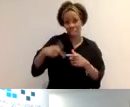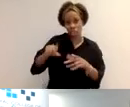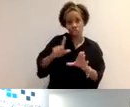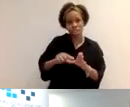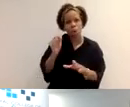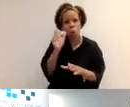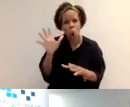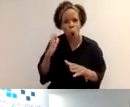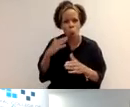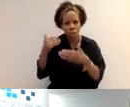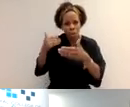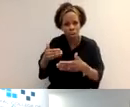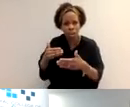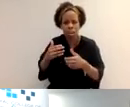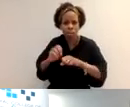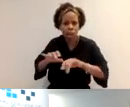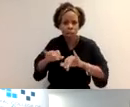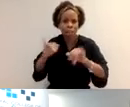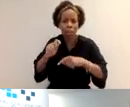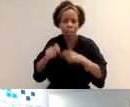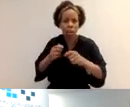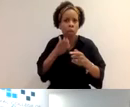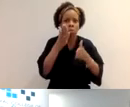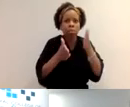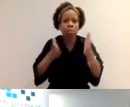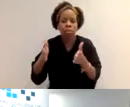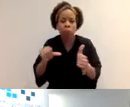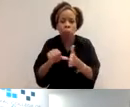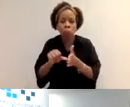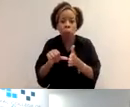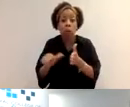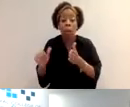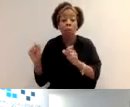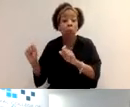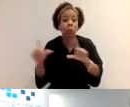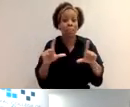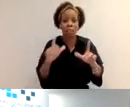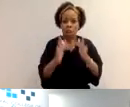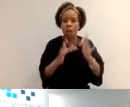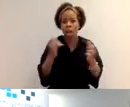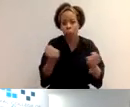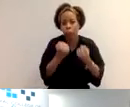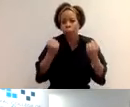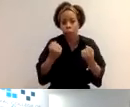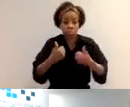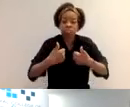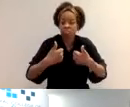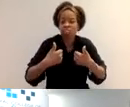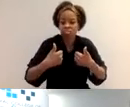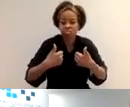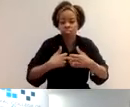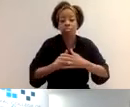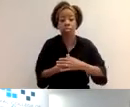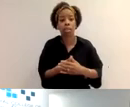And then other things like voluntary work, but again, you know, you may have drawn in your skills and knowledge within that role, but again, this is just to get you